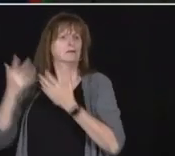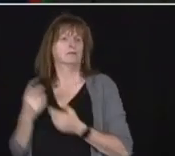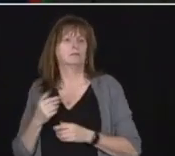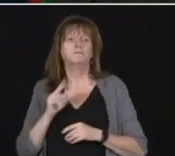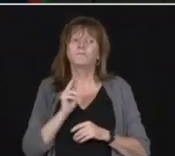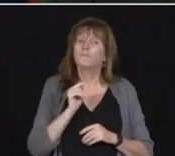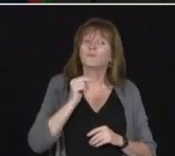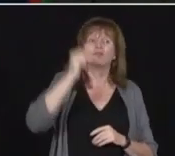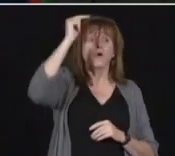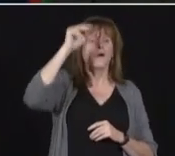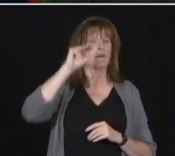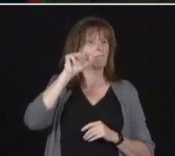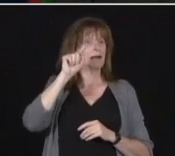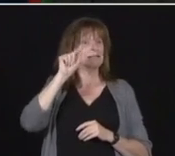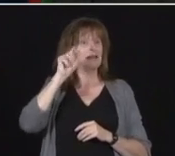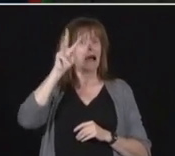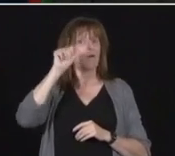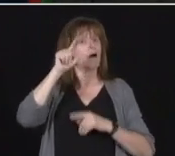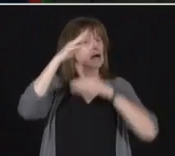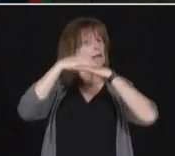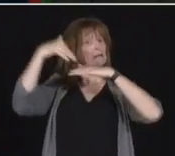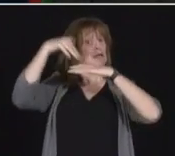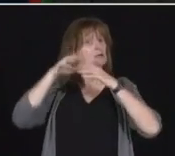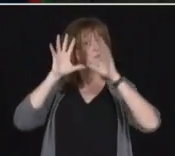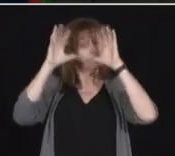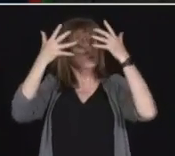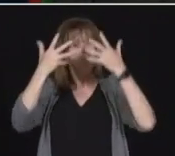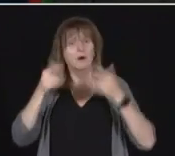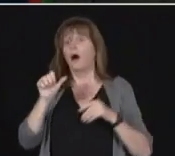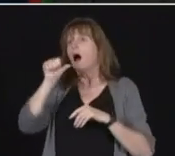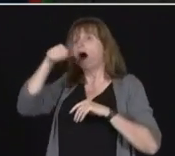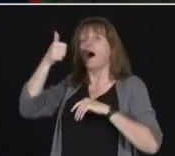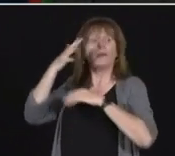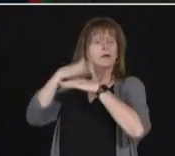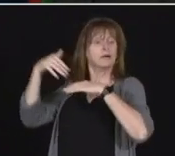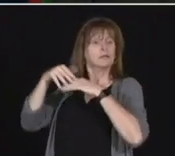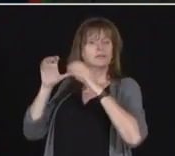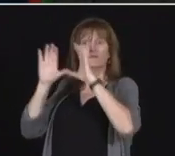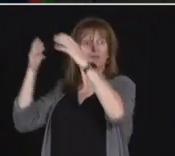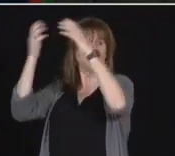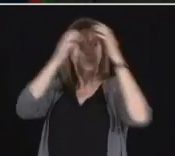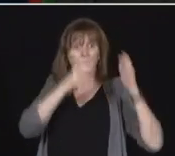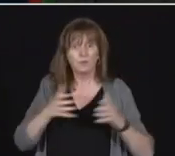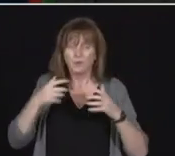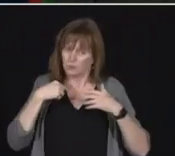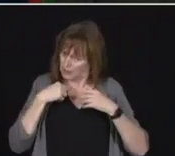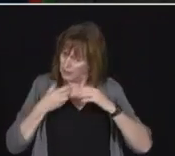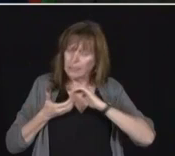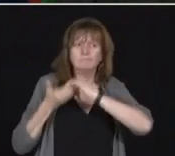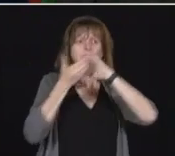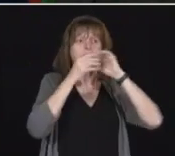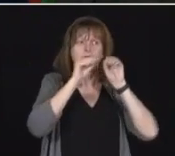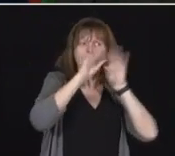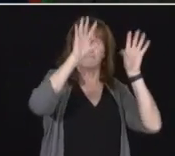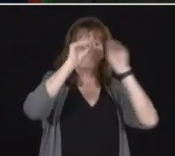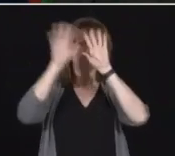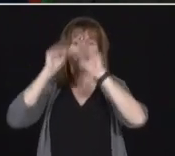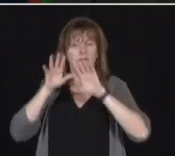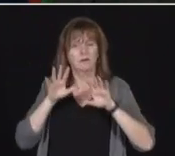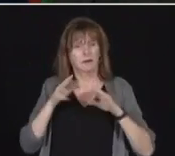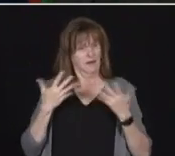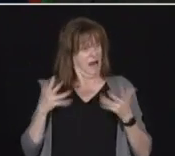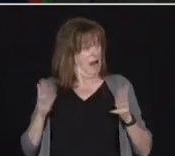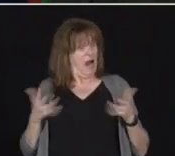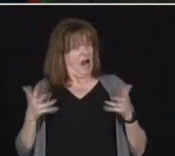projects and First Nations in the past year. Is it enough? No. Will we do more? Yes. But